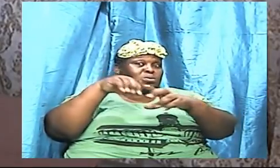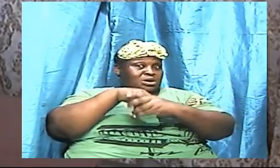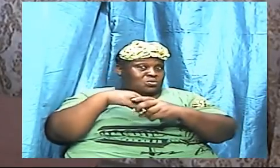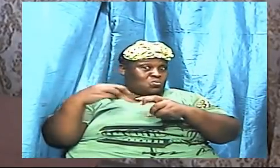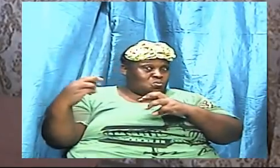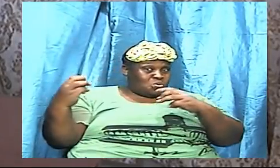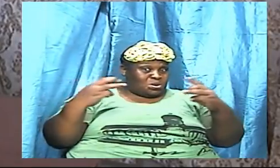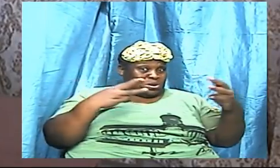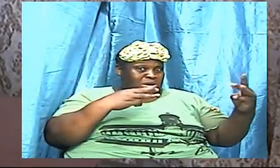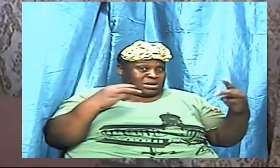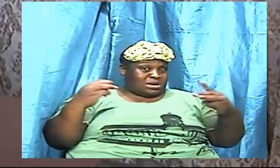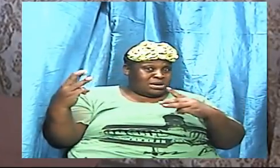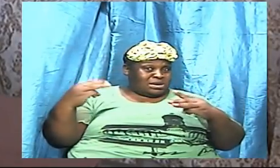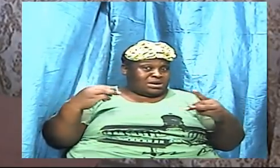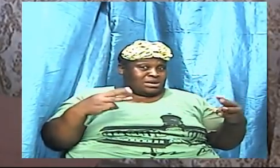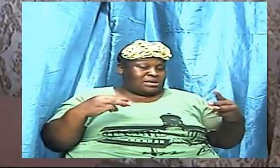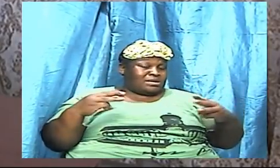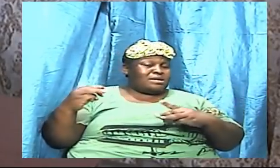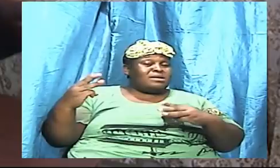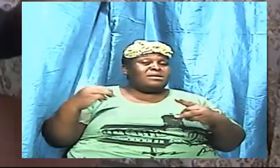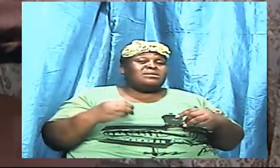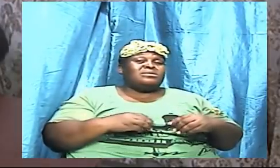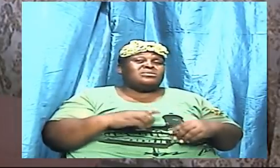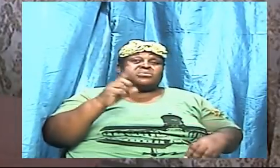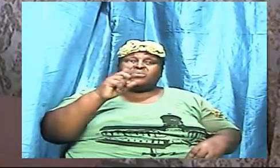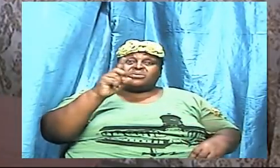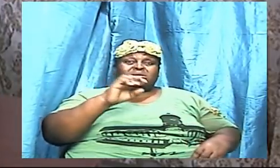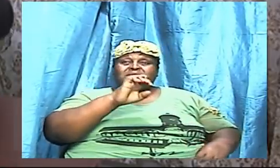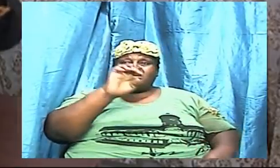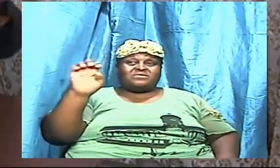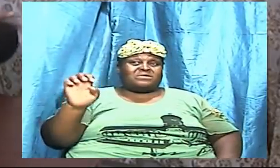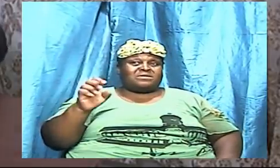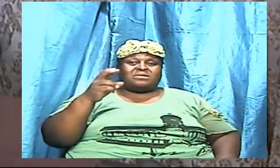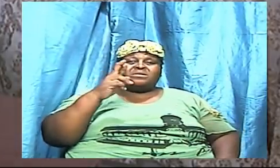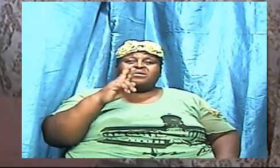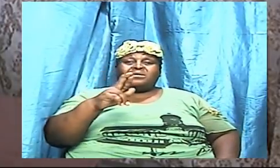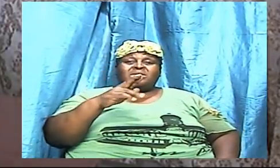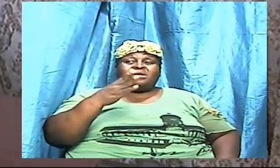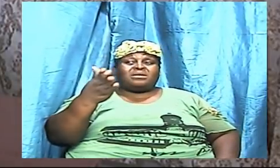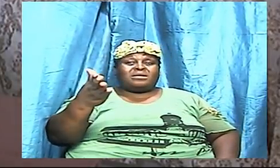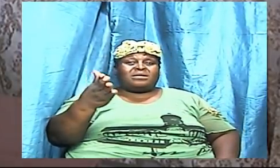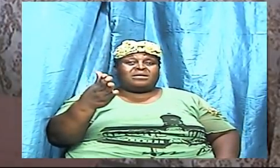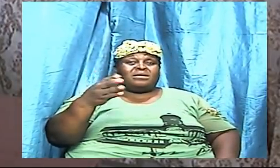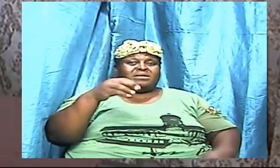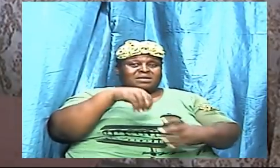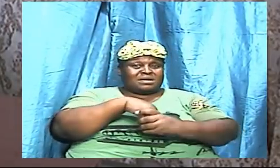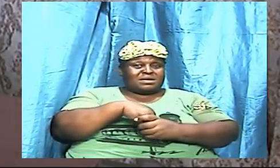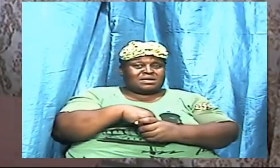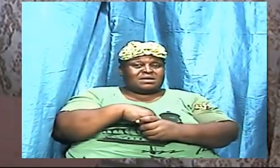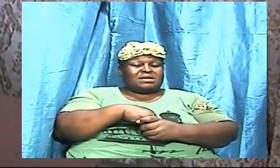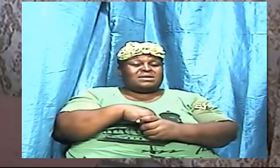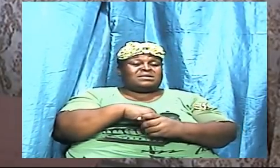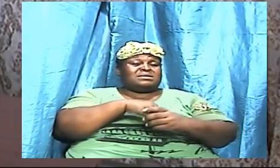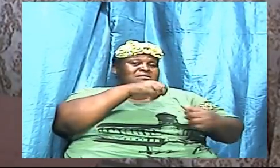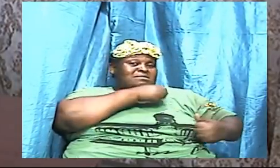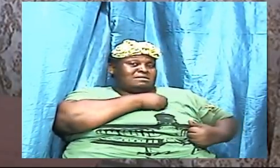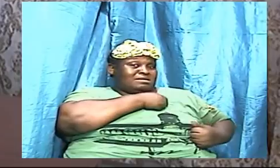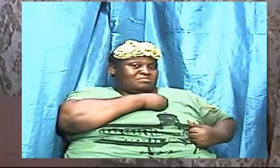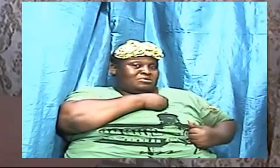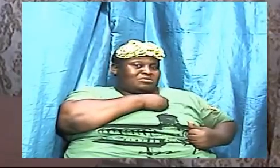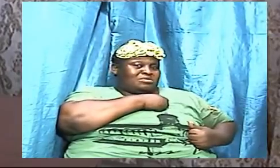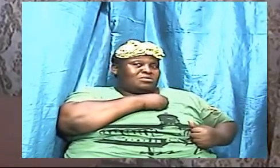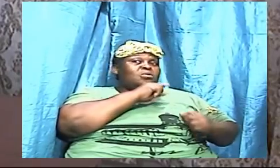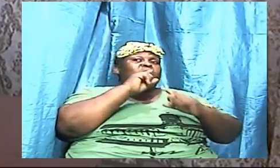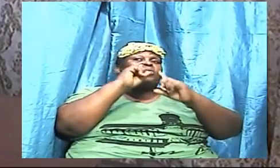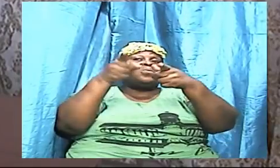And those on the front line or those wherever they are in the line up of the army, go on